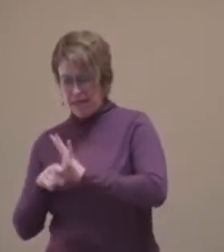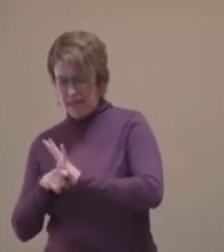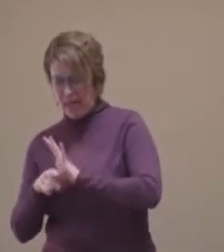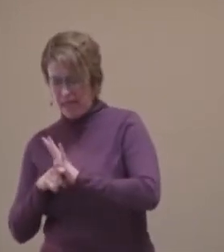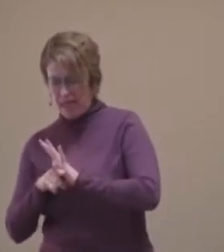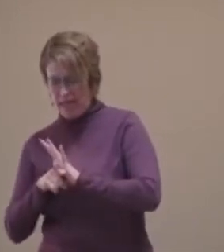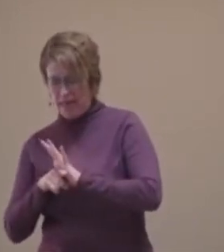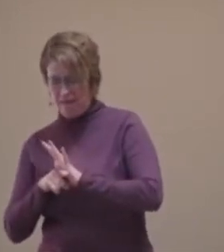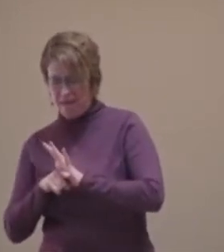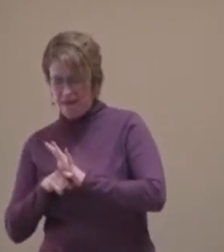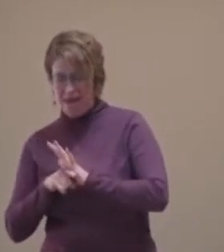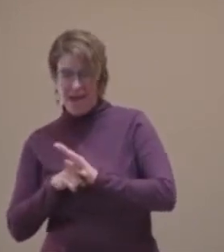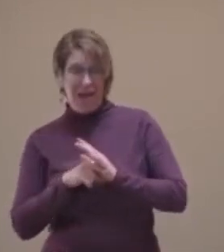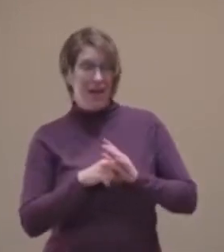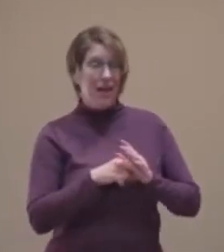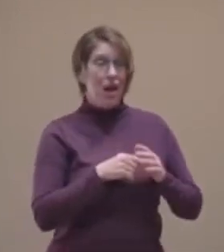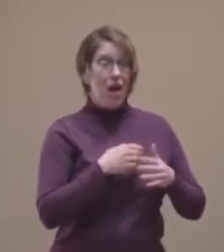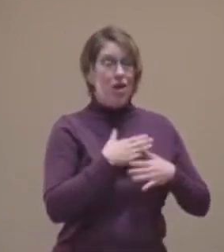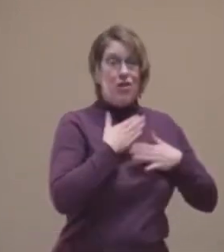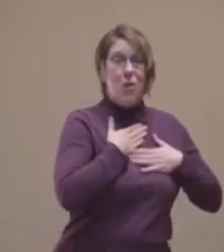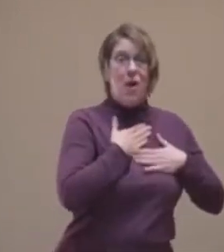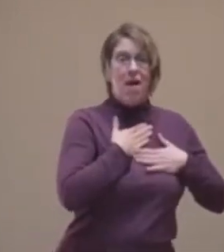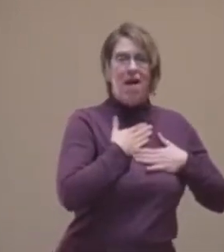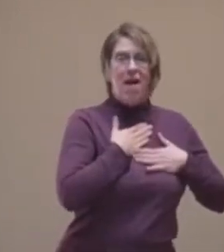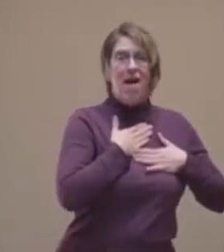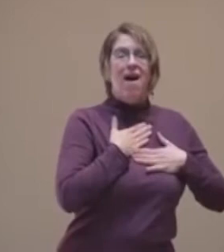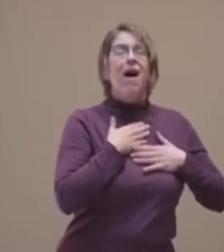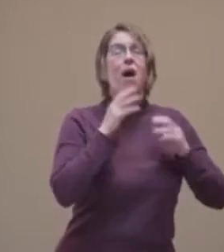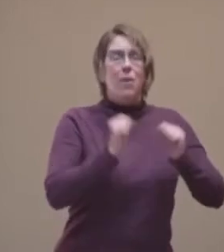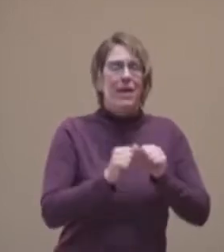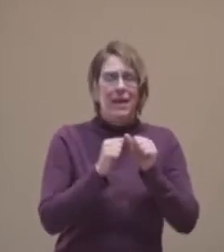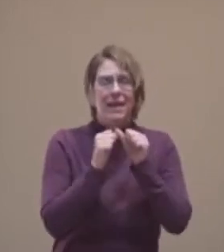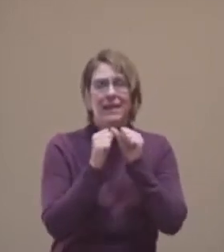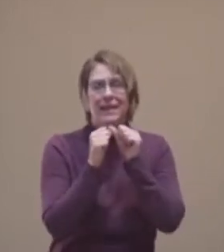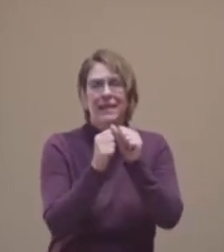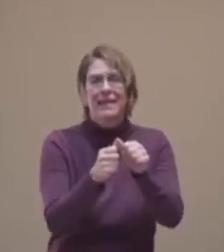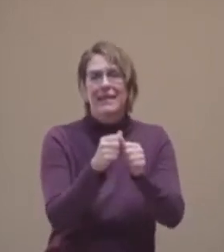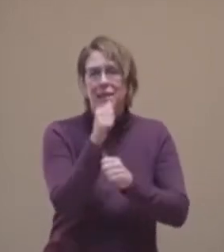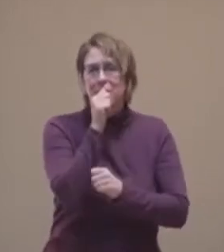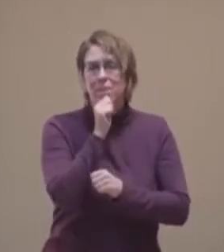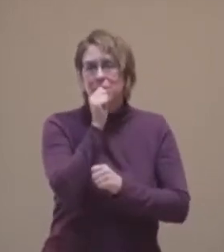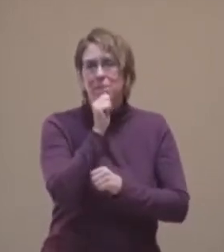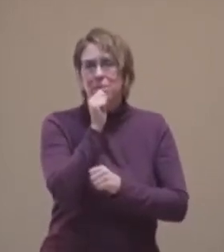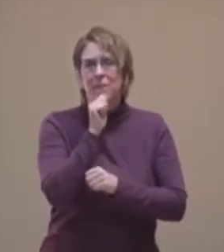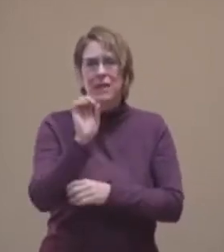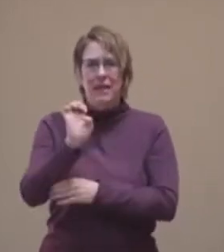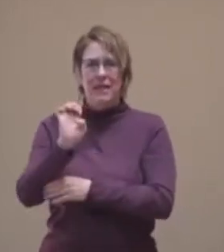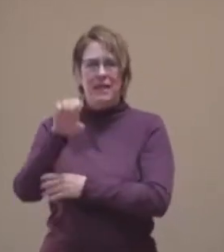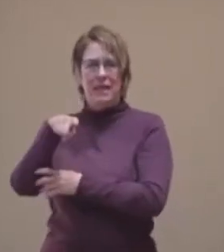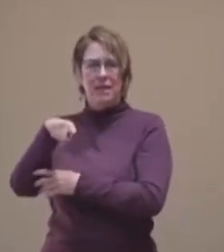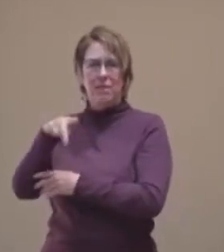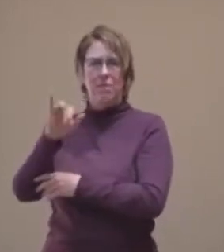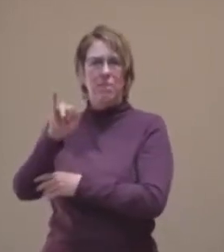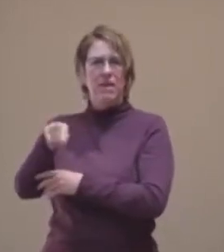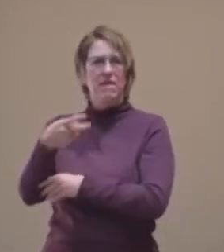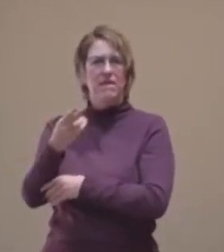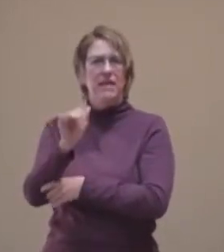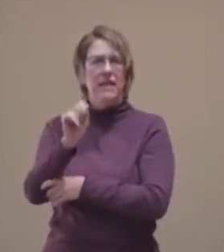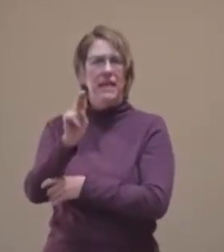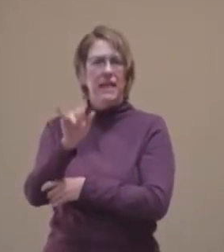journey on the way to the light of Epiphany, I think it's important now as a time to name the reality